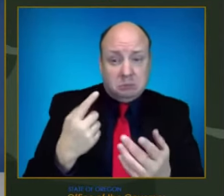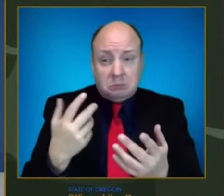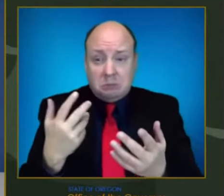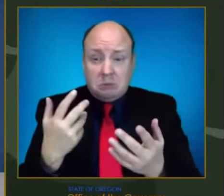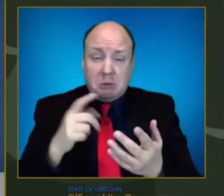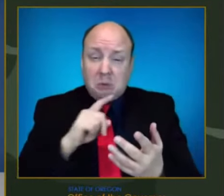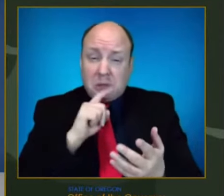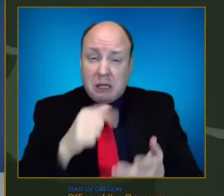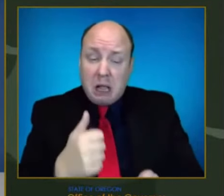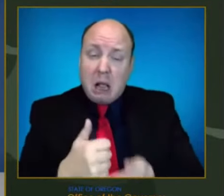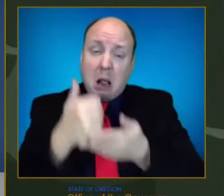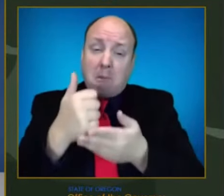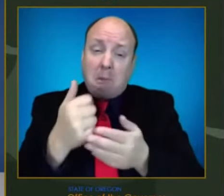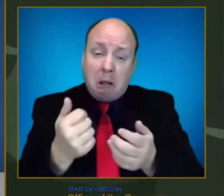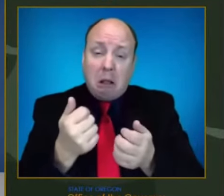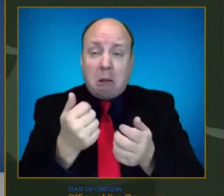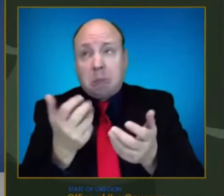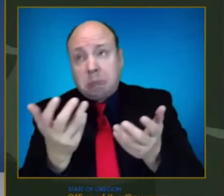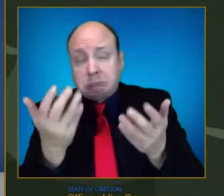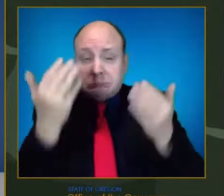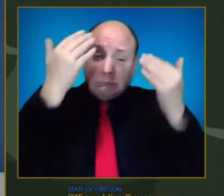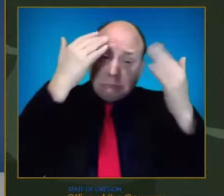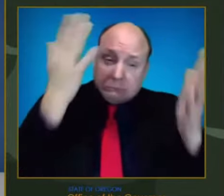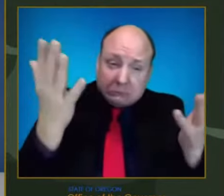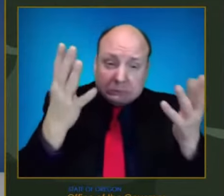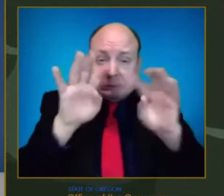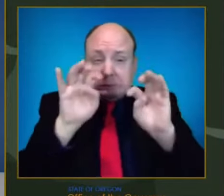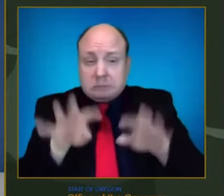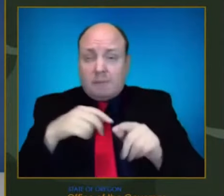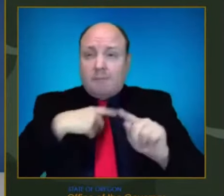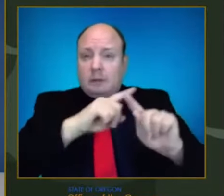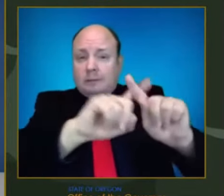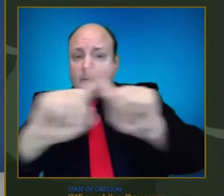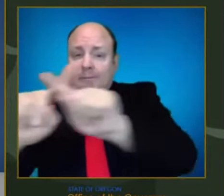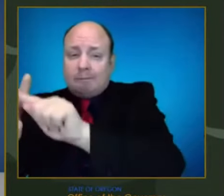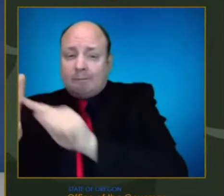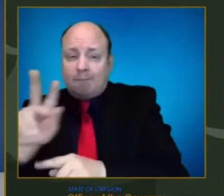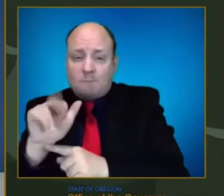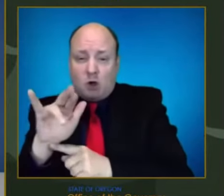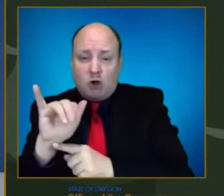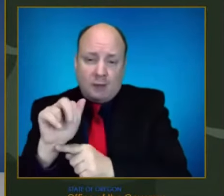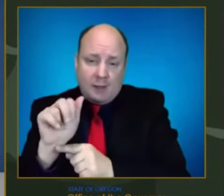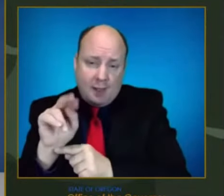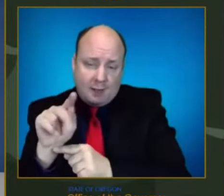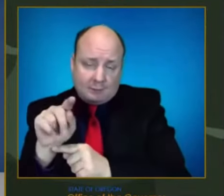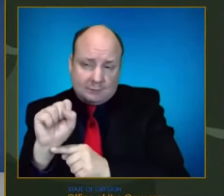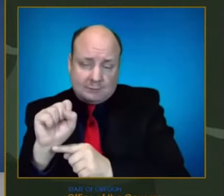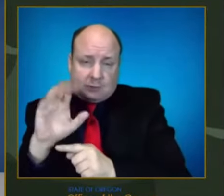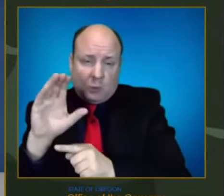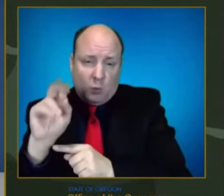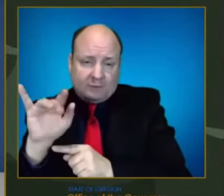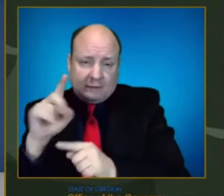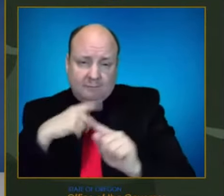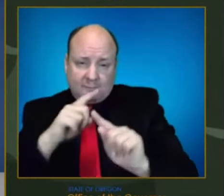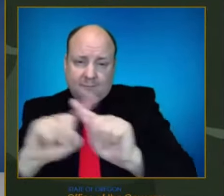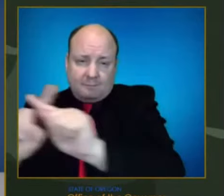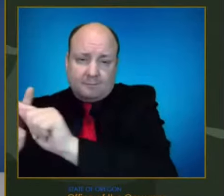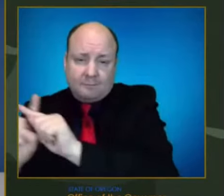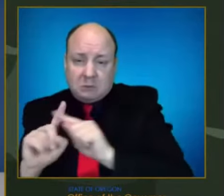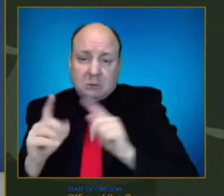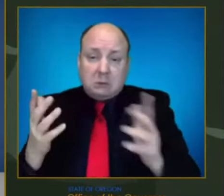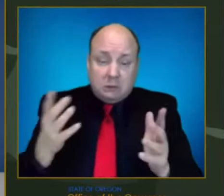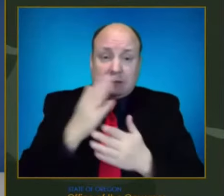proves that your actions matter. Every single previous wave we've seen in Oregon began to recede when Oregon took measures to stop